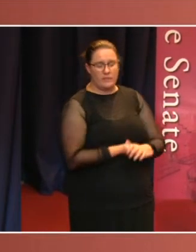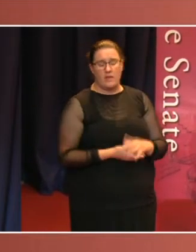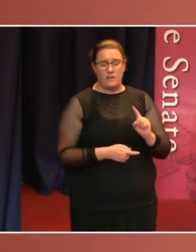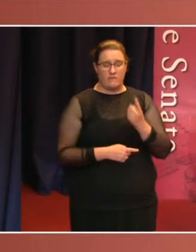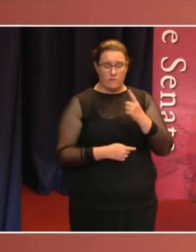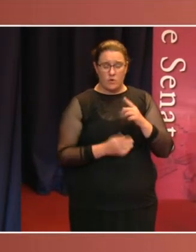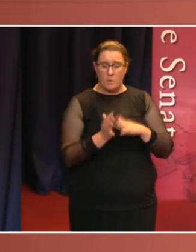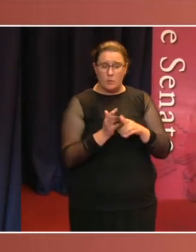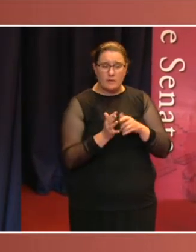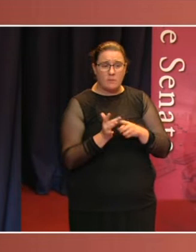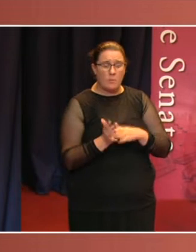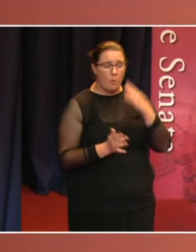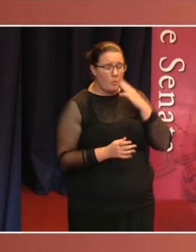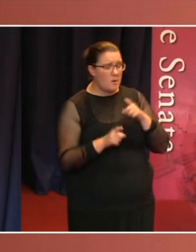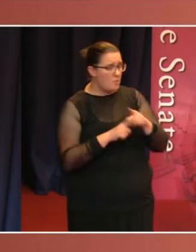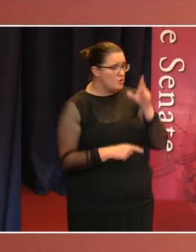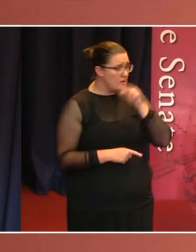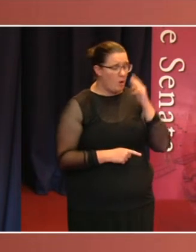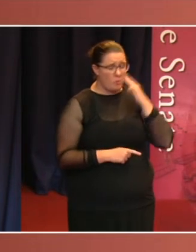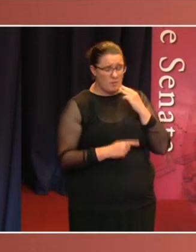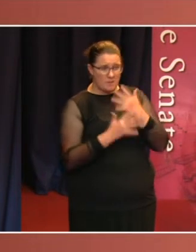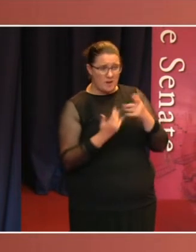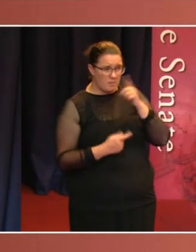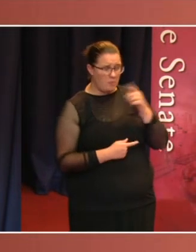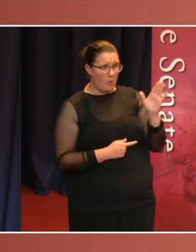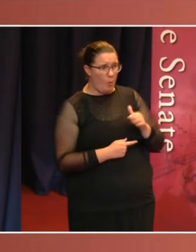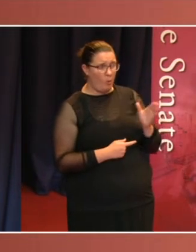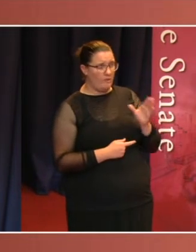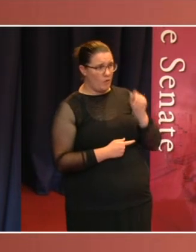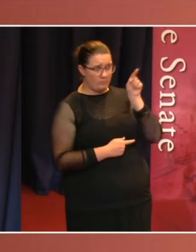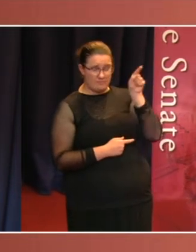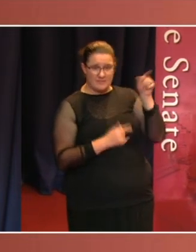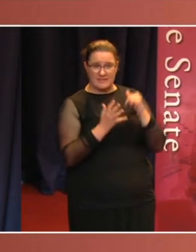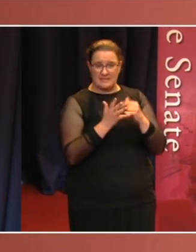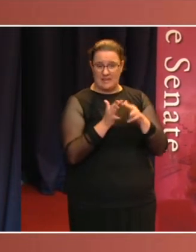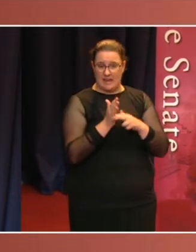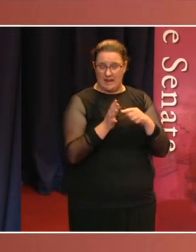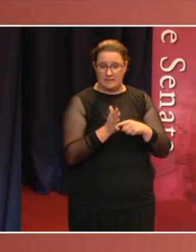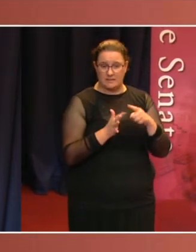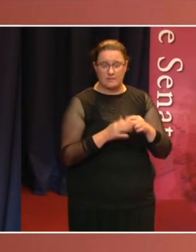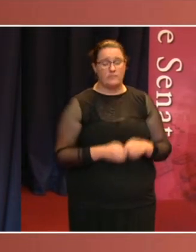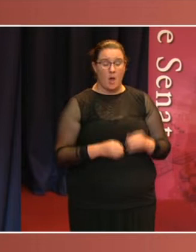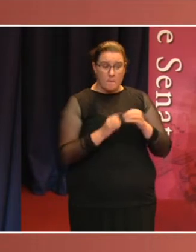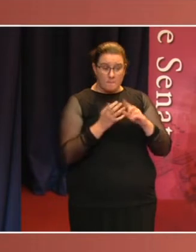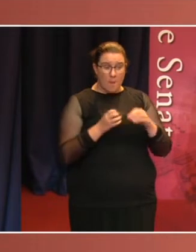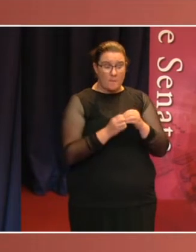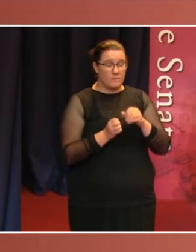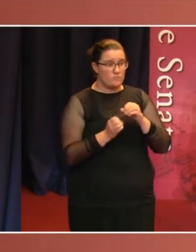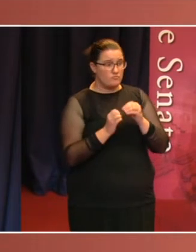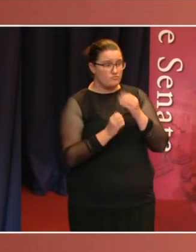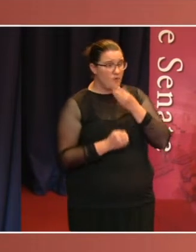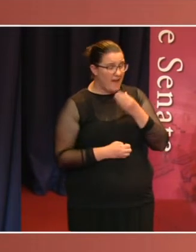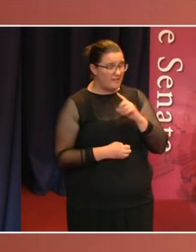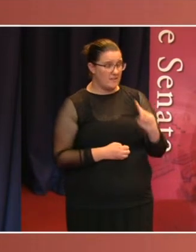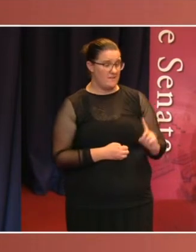and the youngest woman were all senators. Senator Bob Brown was the first openly gay man elected to Parliament and the first